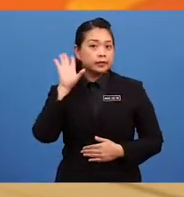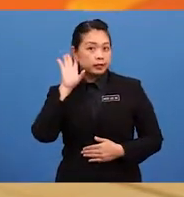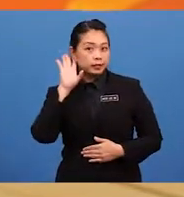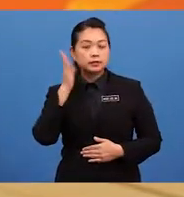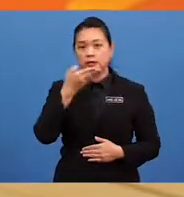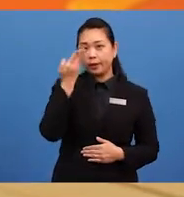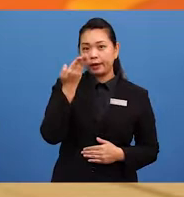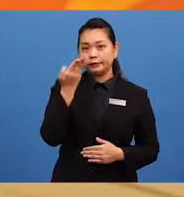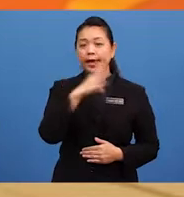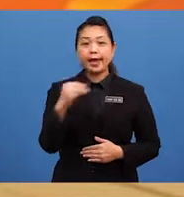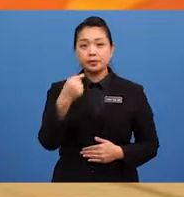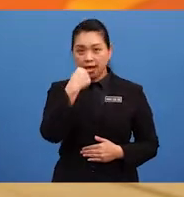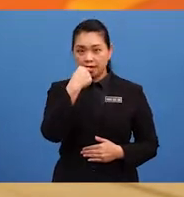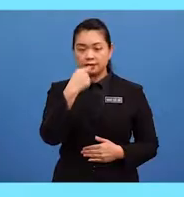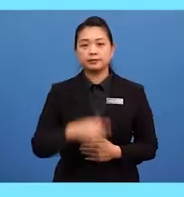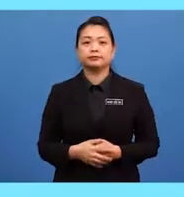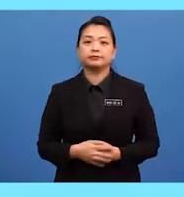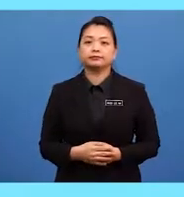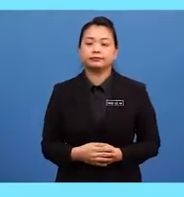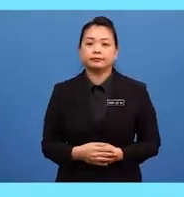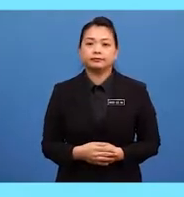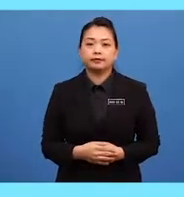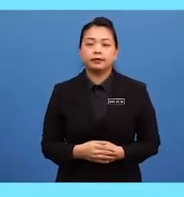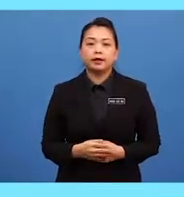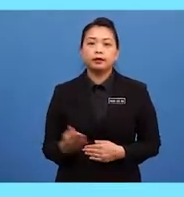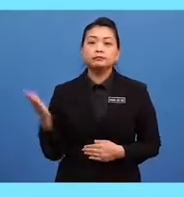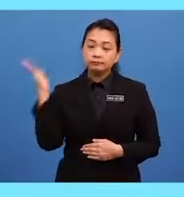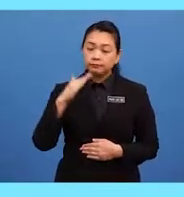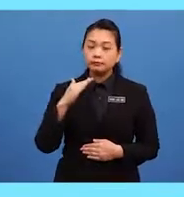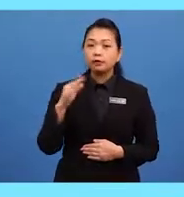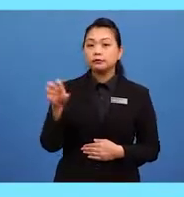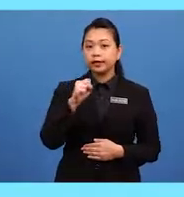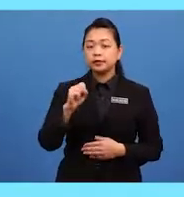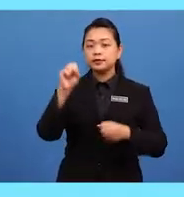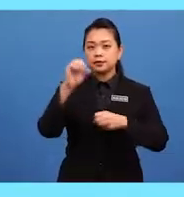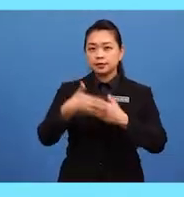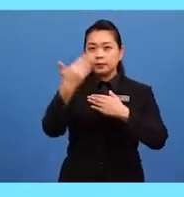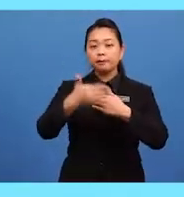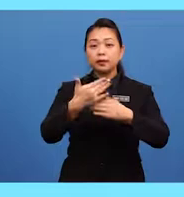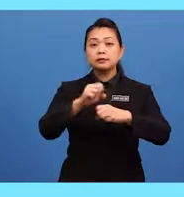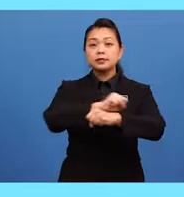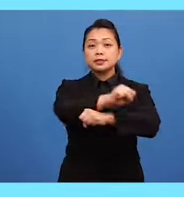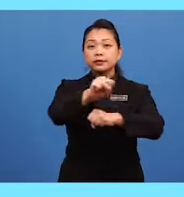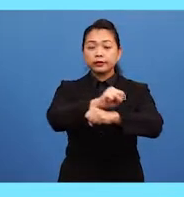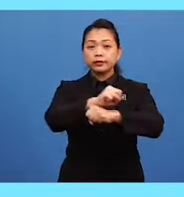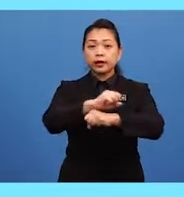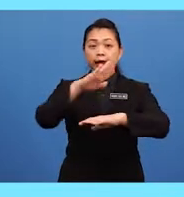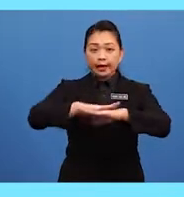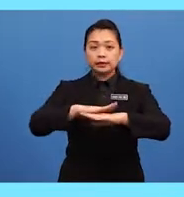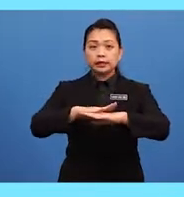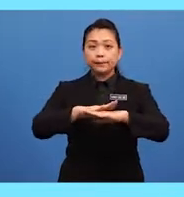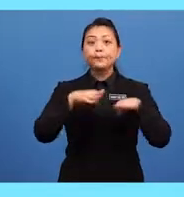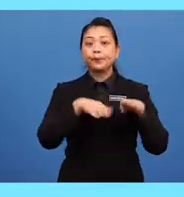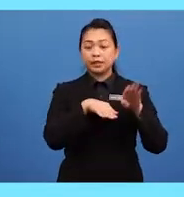and taste. Let's take a simple scenario at the beach. When you're there,